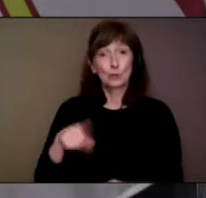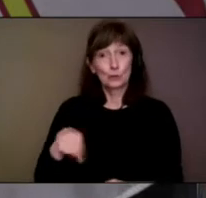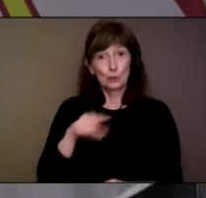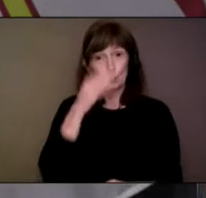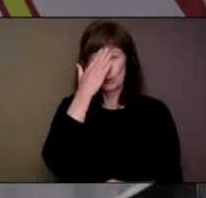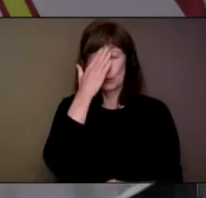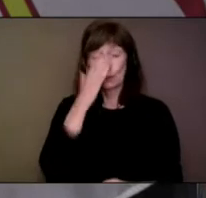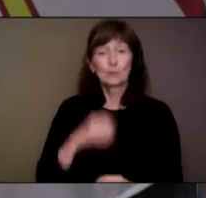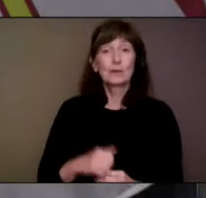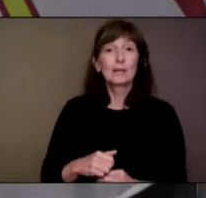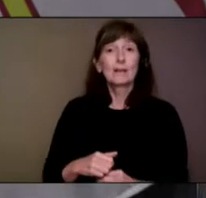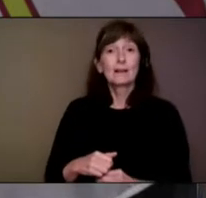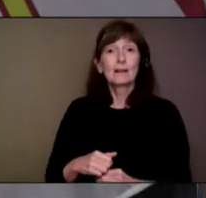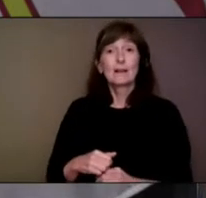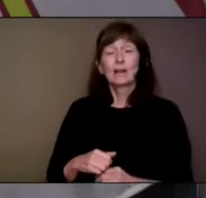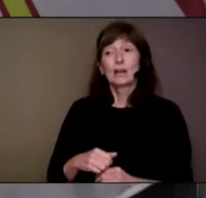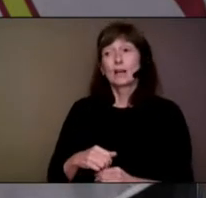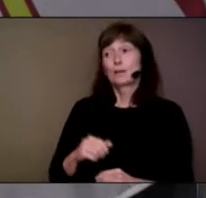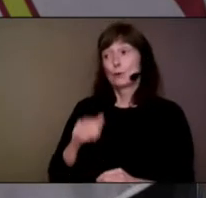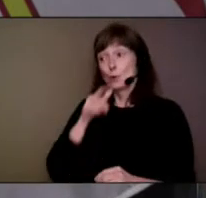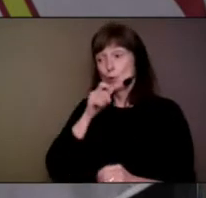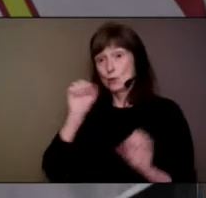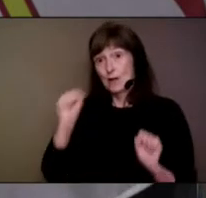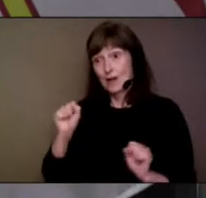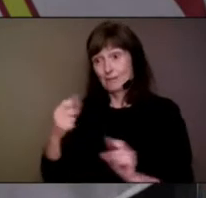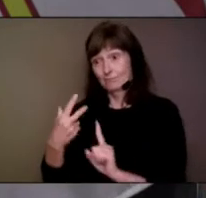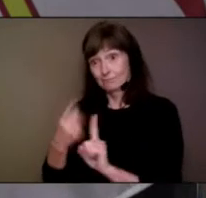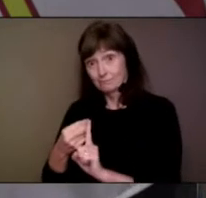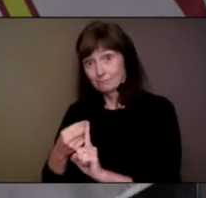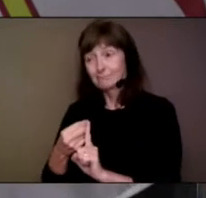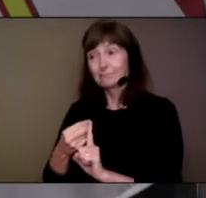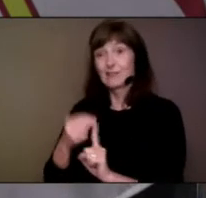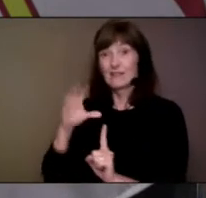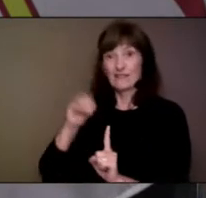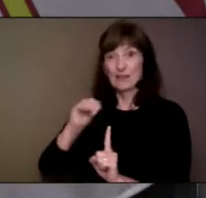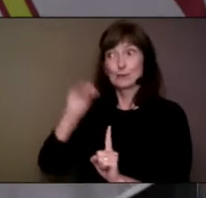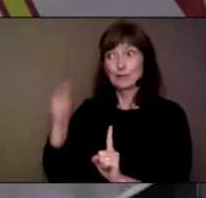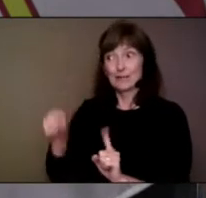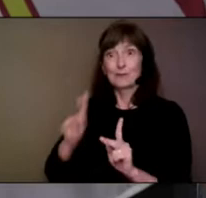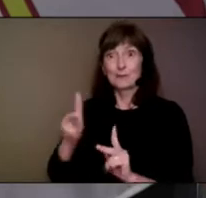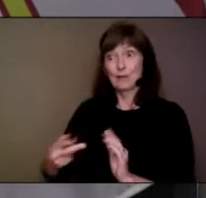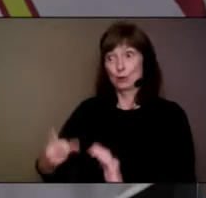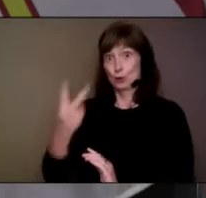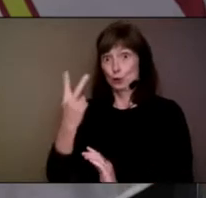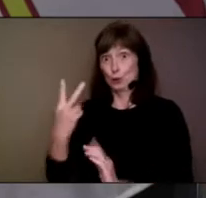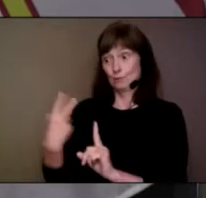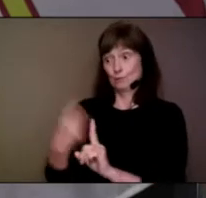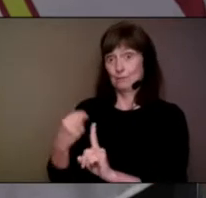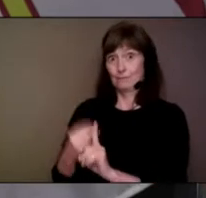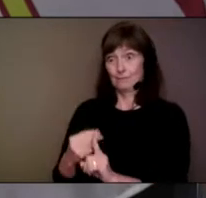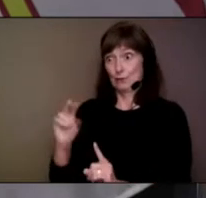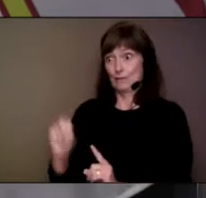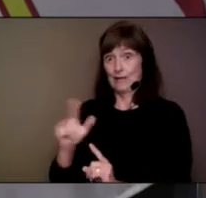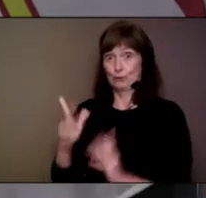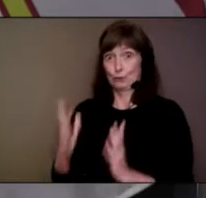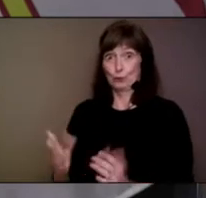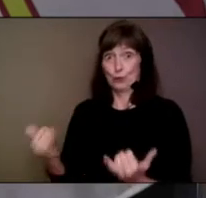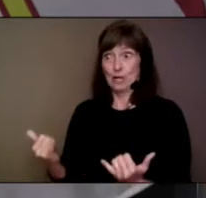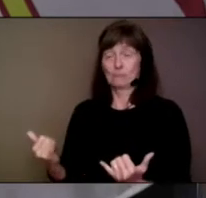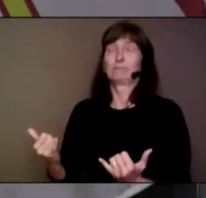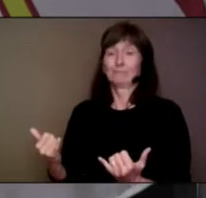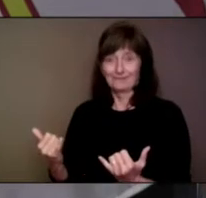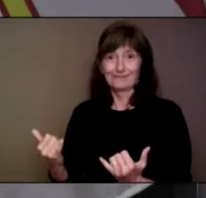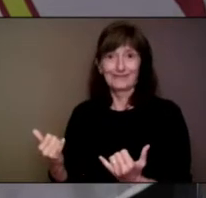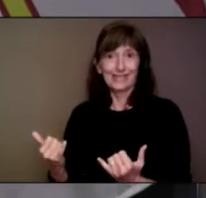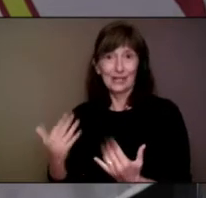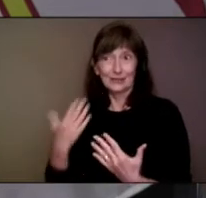% of our eligible population have received two doses of COVID-19 vaccine. This is a major milestone for our province. As